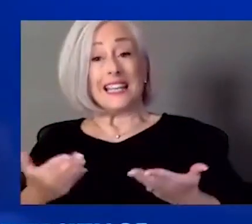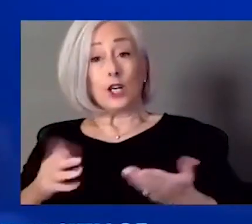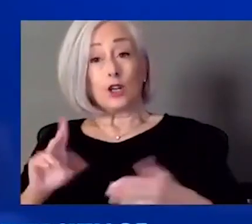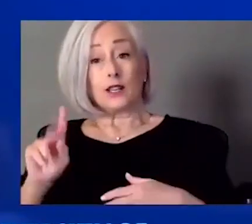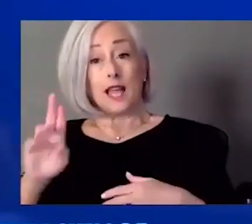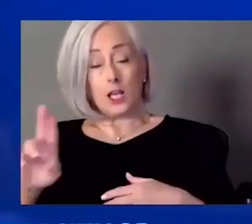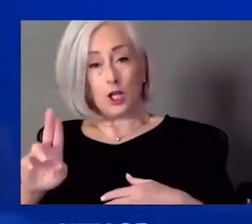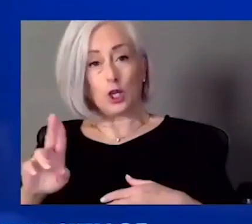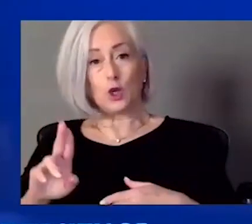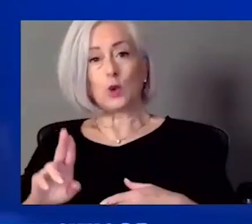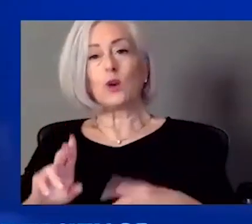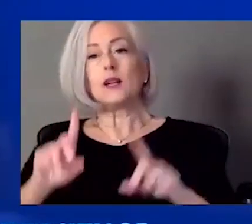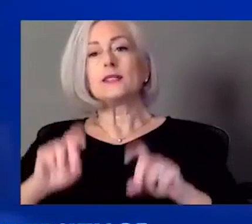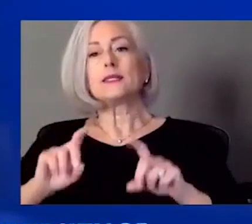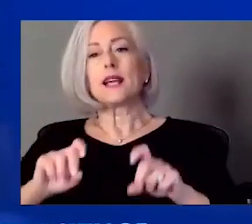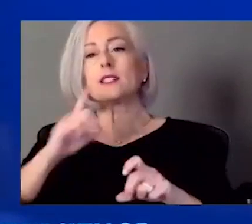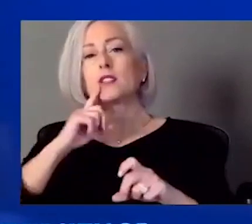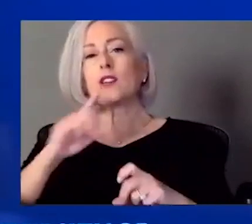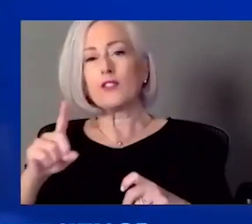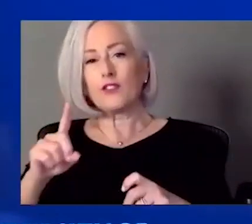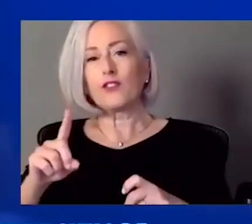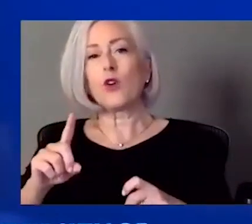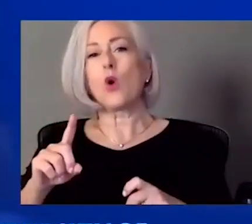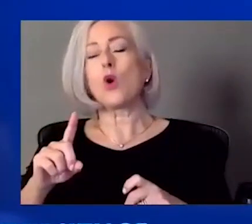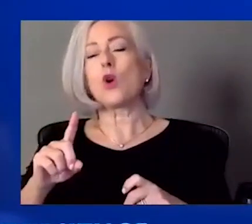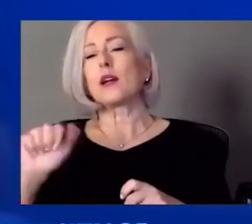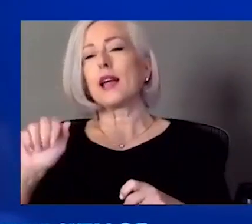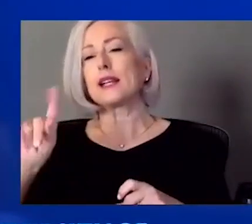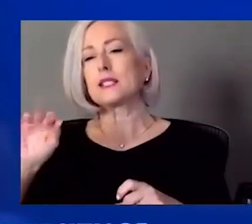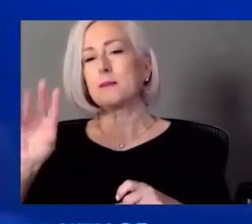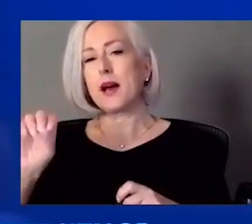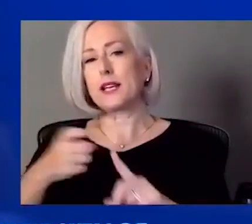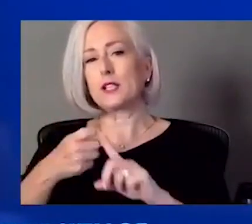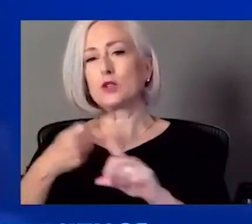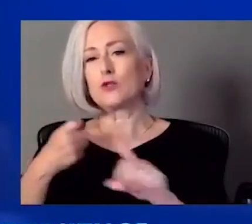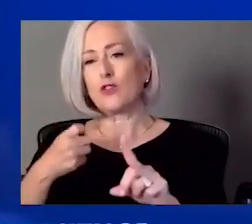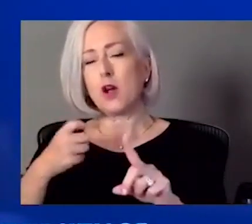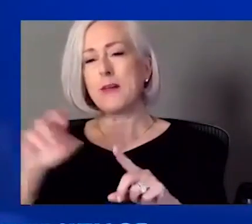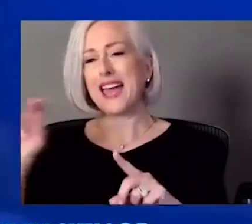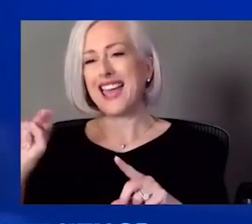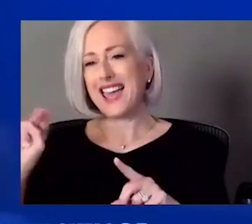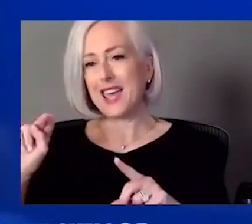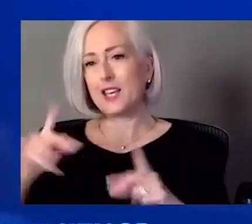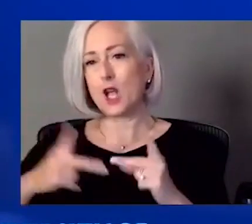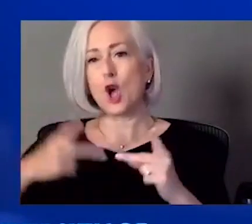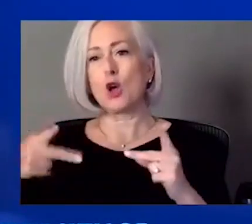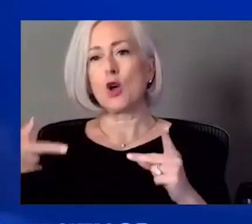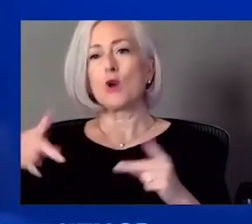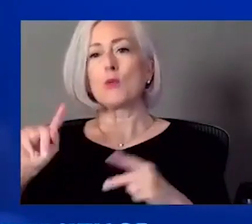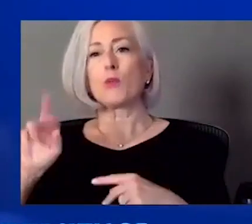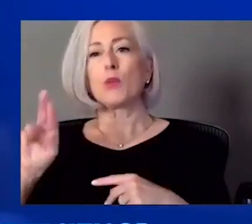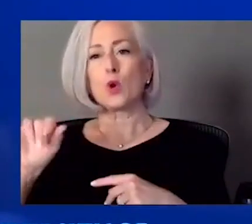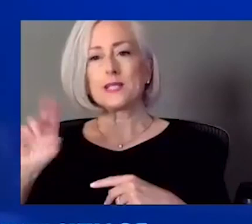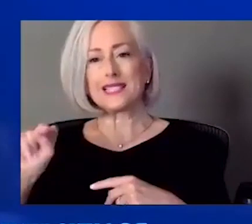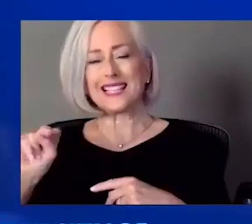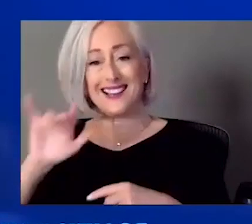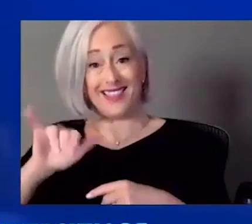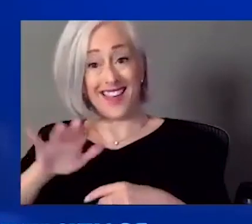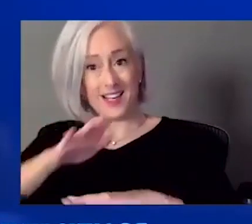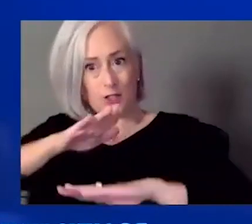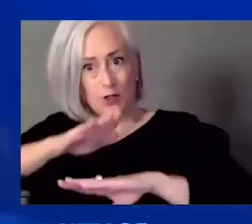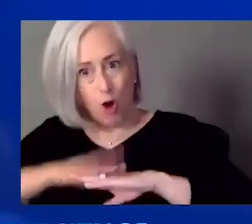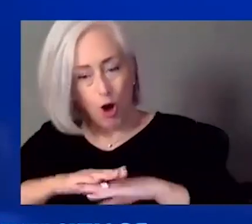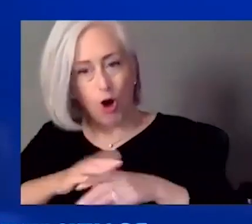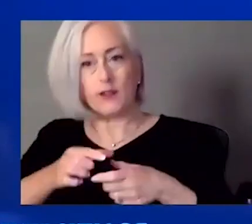for antibodies to the end protein, uh, which is only found on the virus. It would not include, um, the spike protein